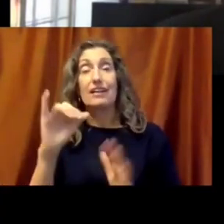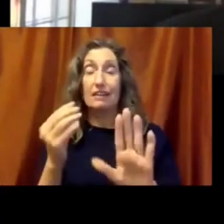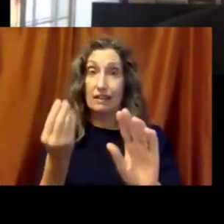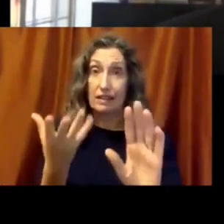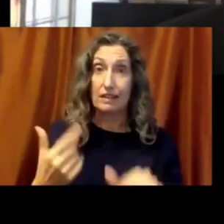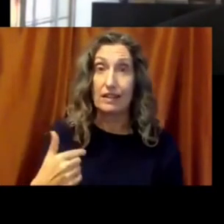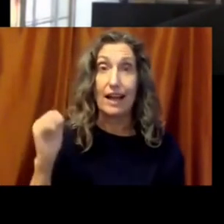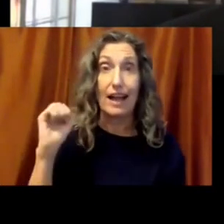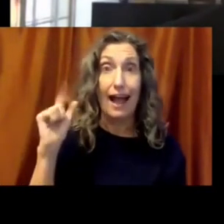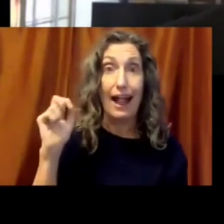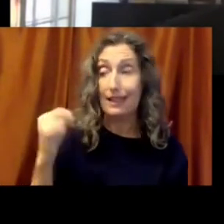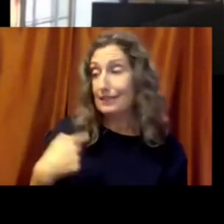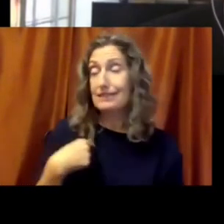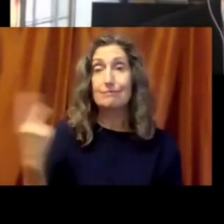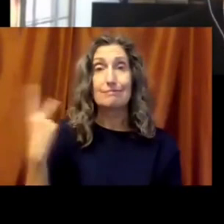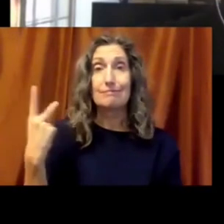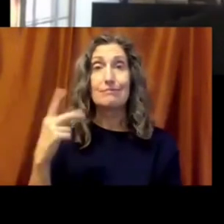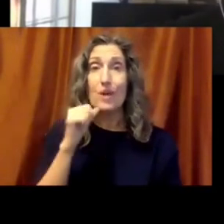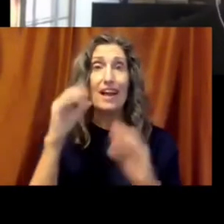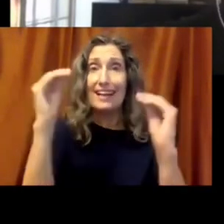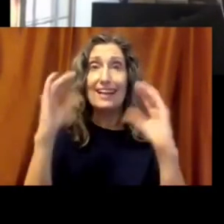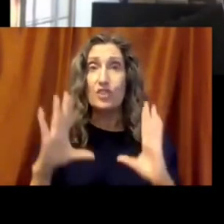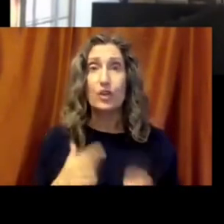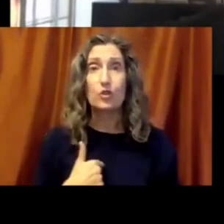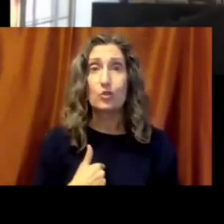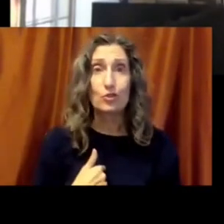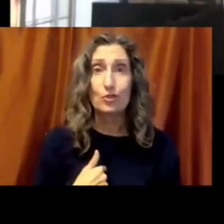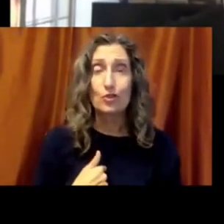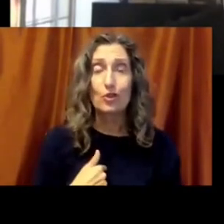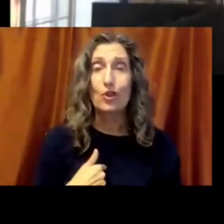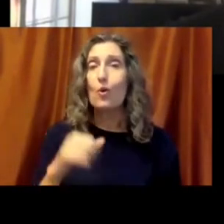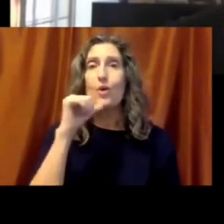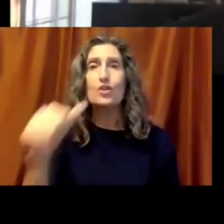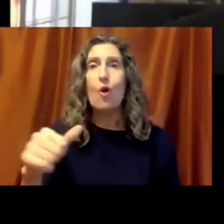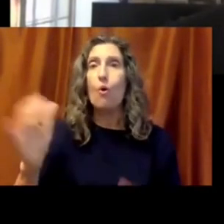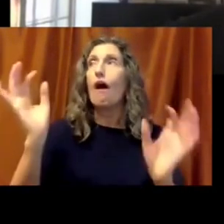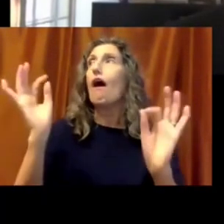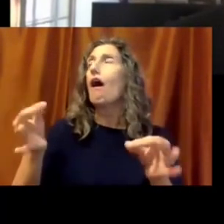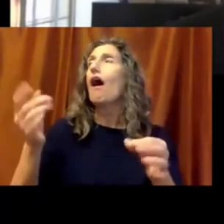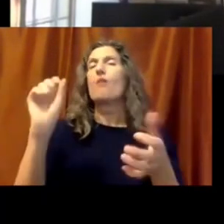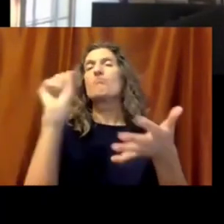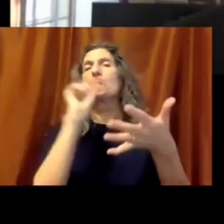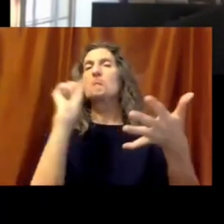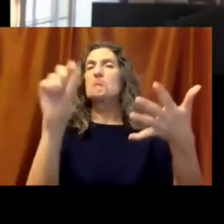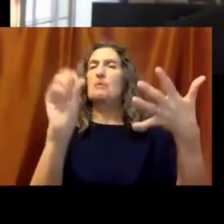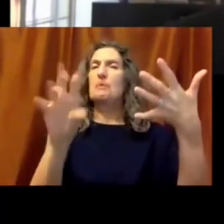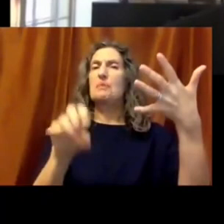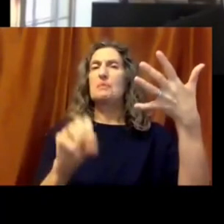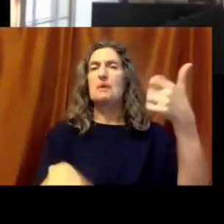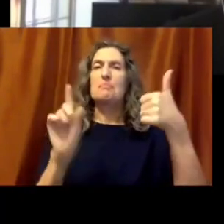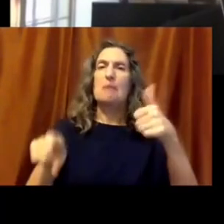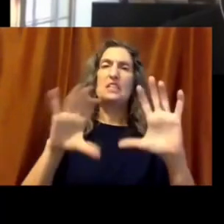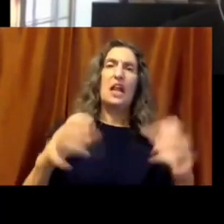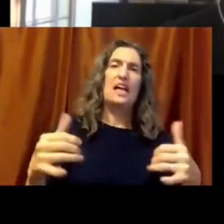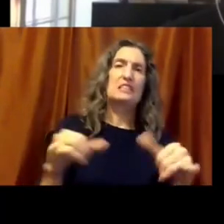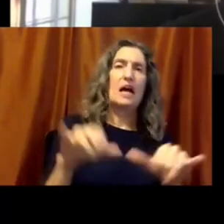Alan nor I are educators. We're not here to say, this is what the class size should be, or this is what the curriculum should be, or this is